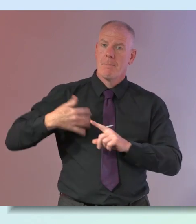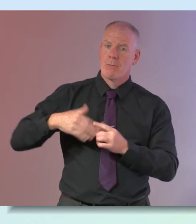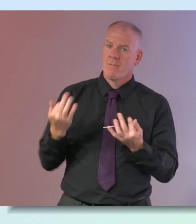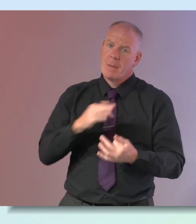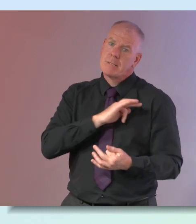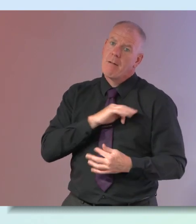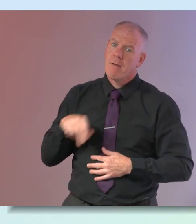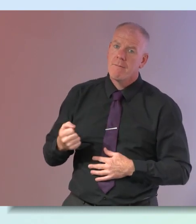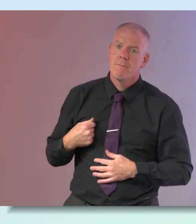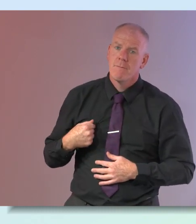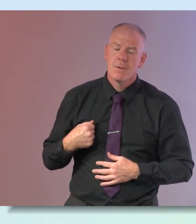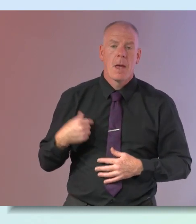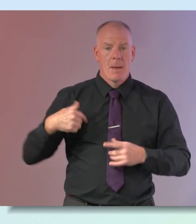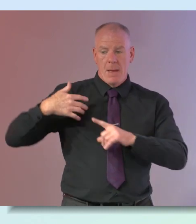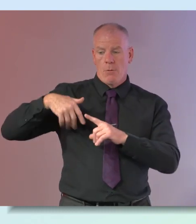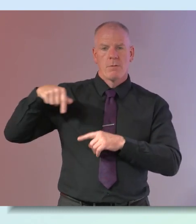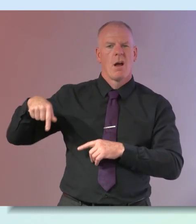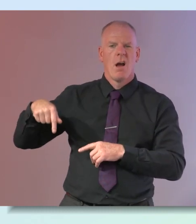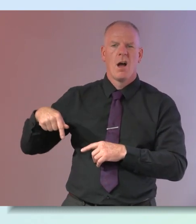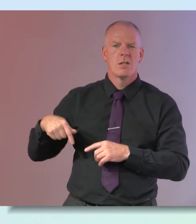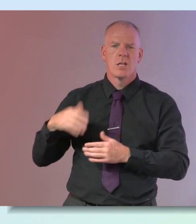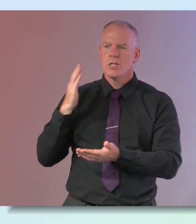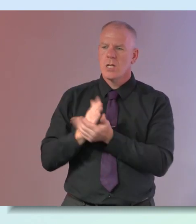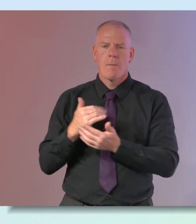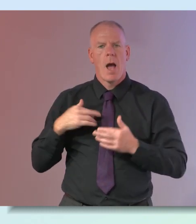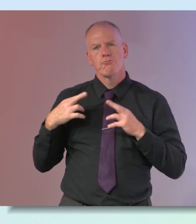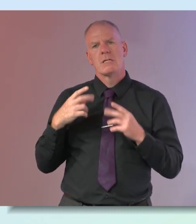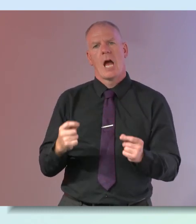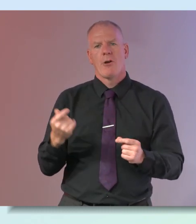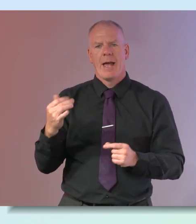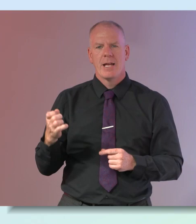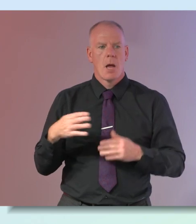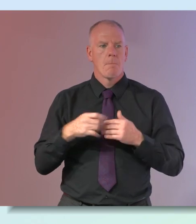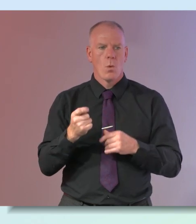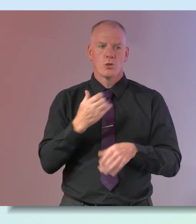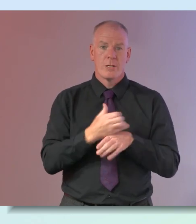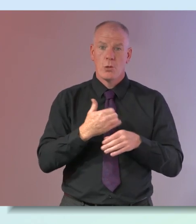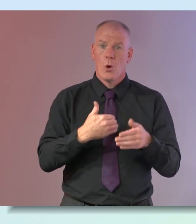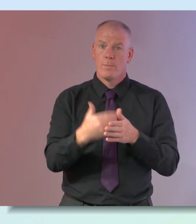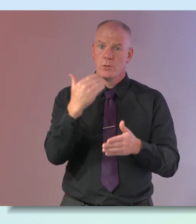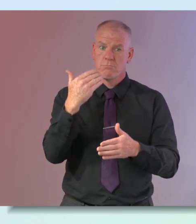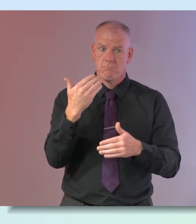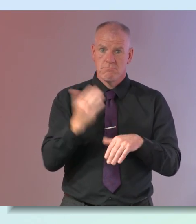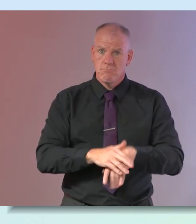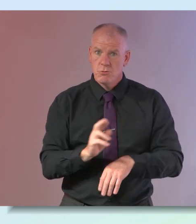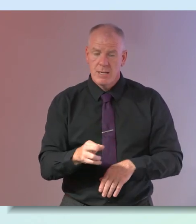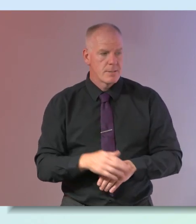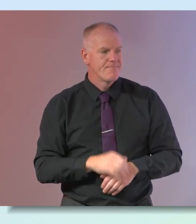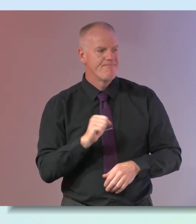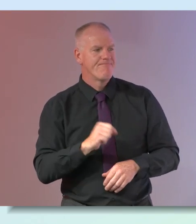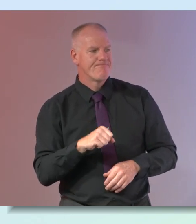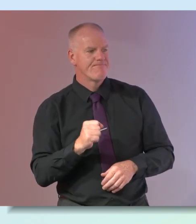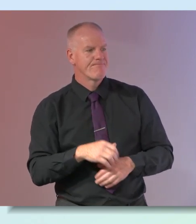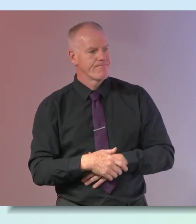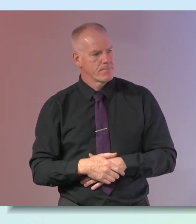as well and in the farming background there's no kind of cut off i am now retiring most people just continue on isn't that right maura yeah and also as well